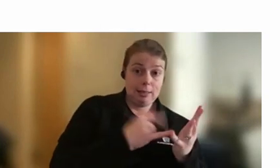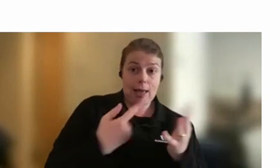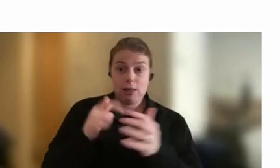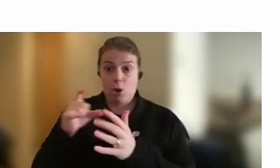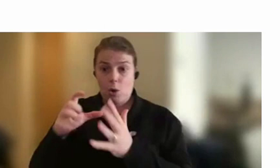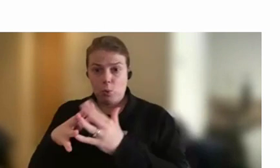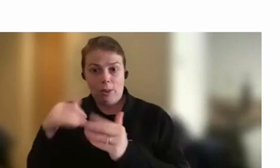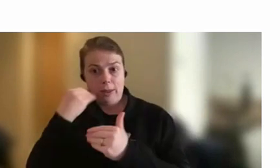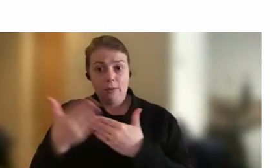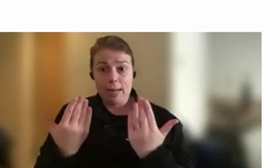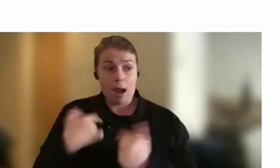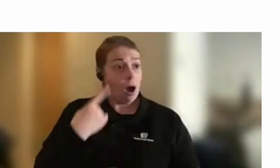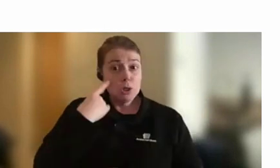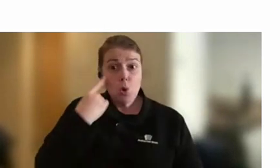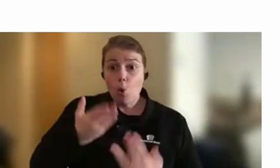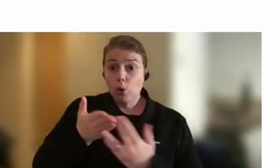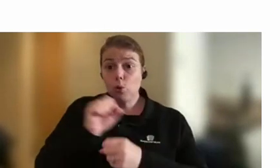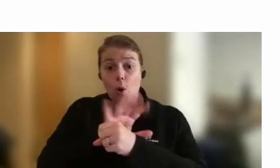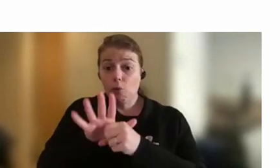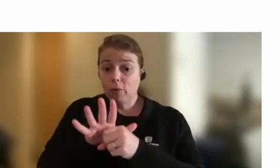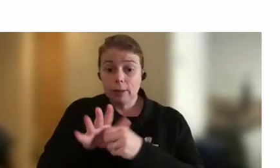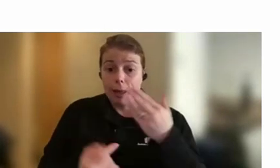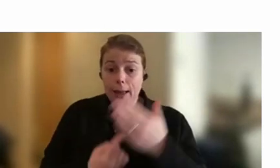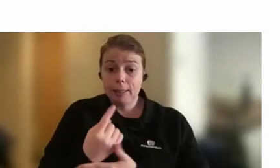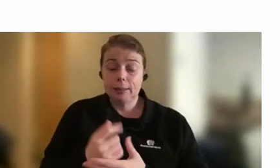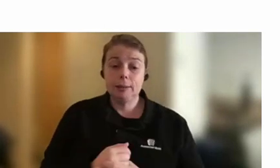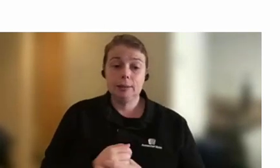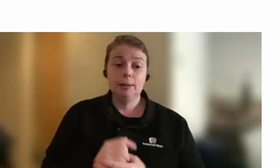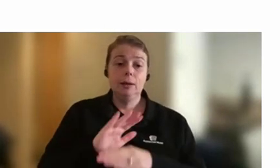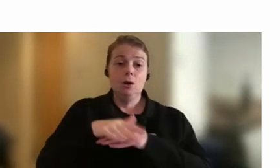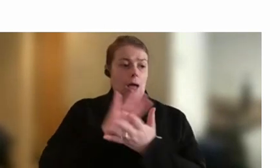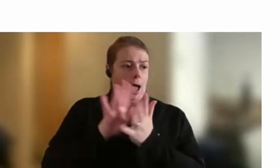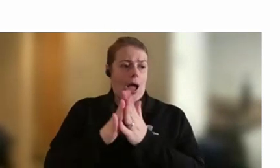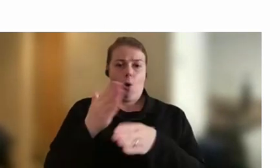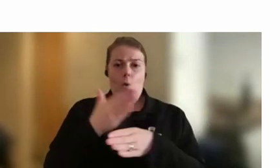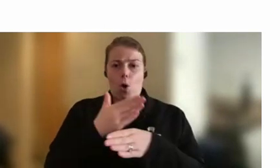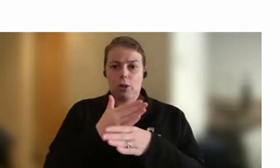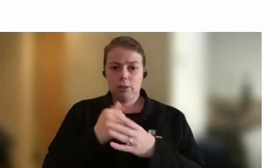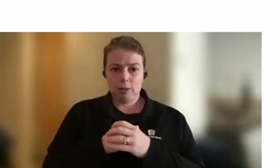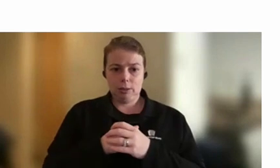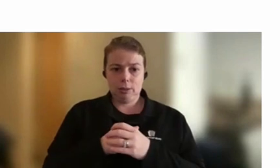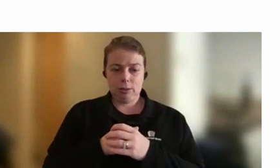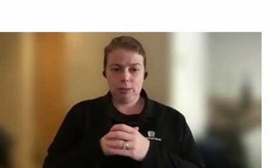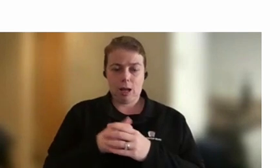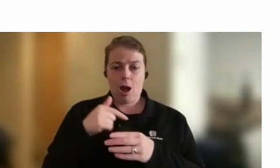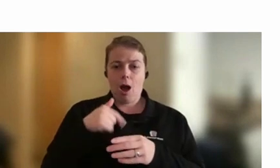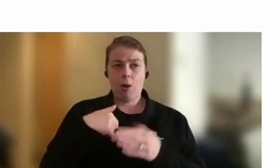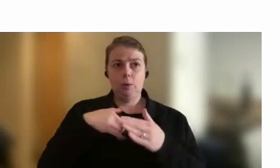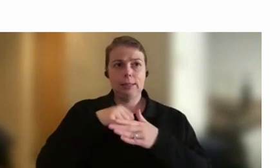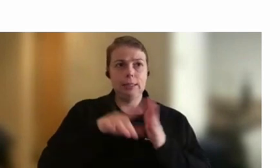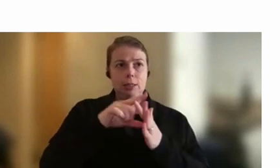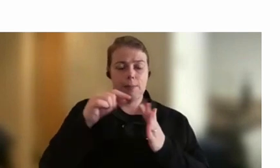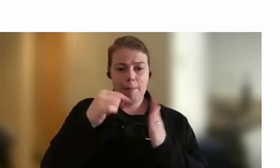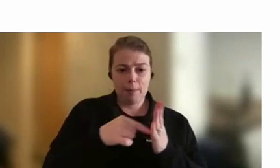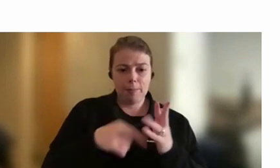COVID in terms of the way that we worked. I know obviously I was leading the Department of Justice at the time, but the work